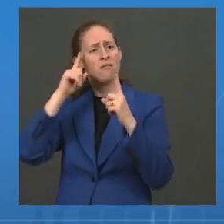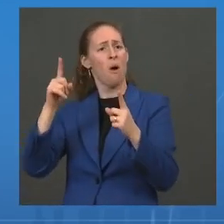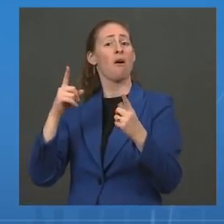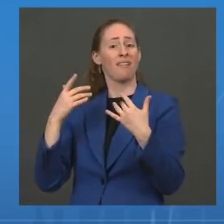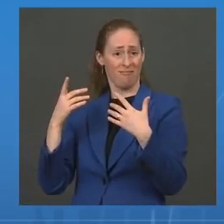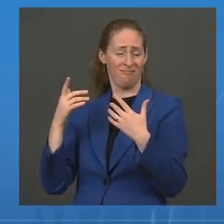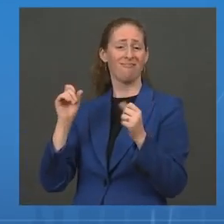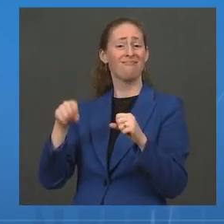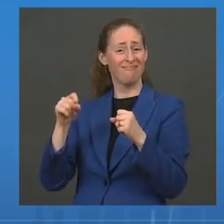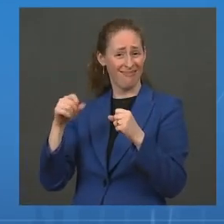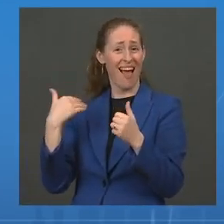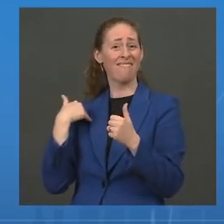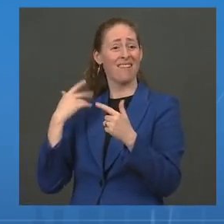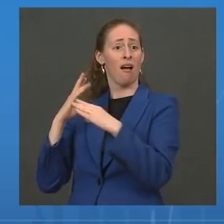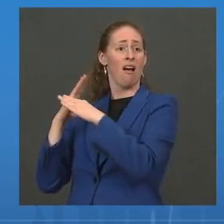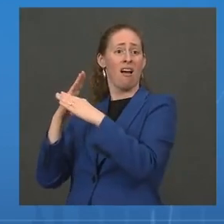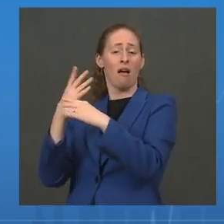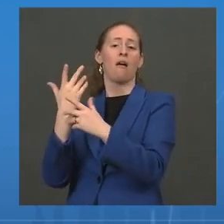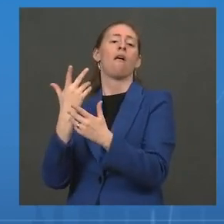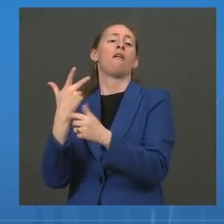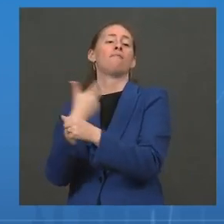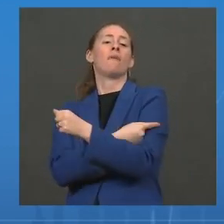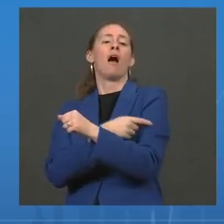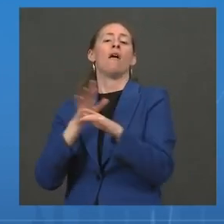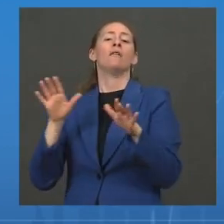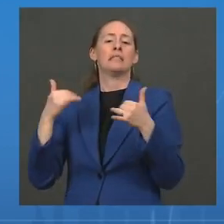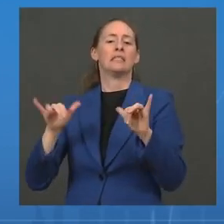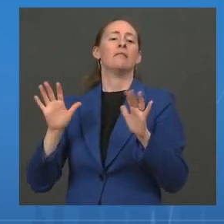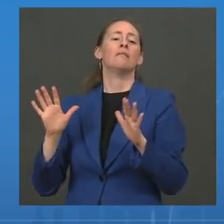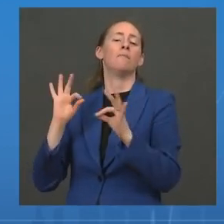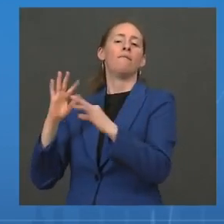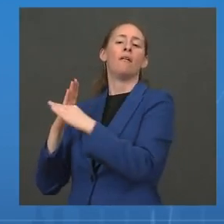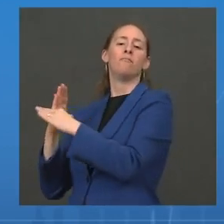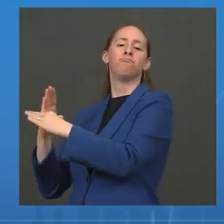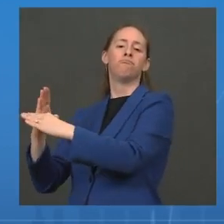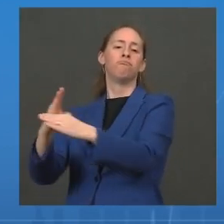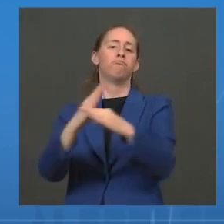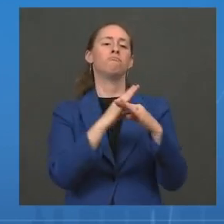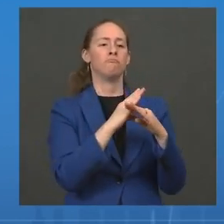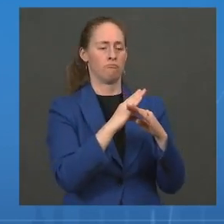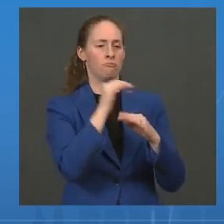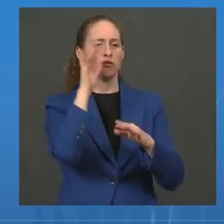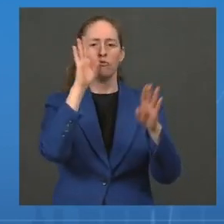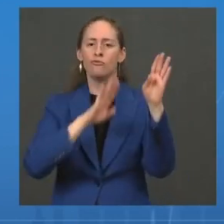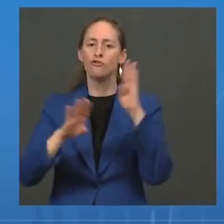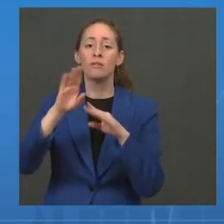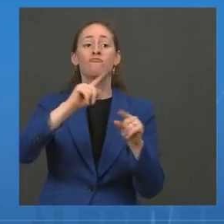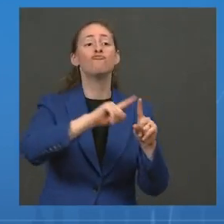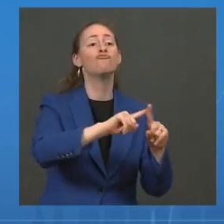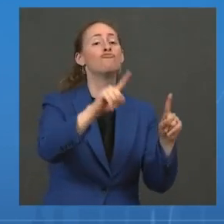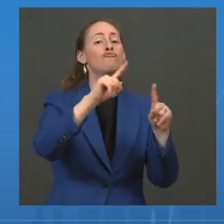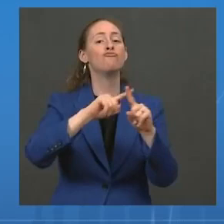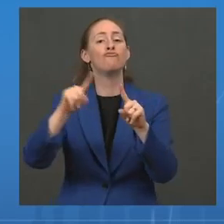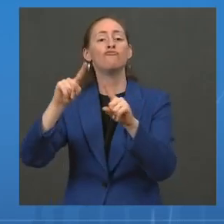of vaccines, we can prevent COVID-19 and many other diseases that were once fatal. COVID-19